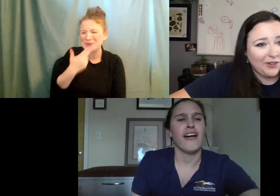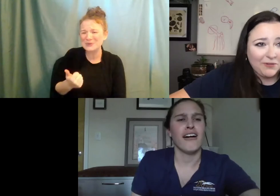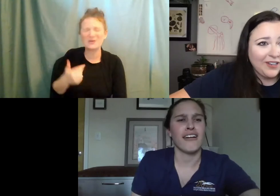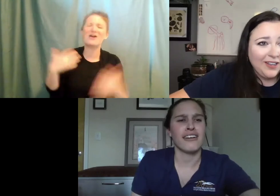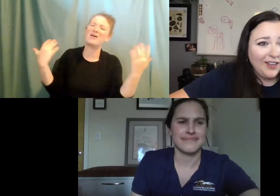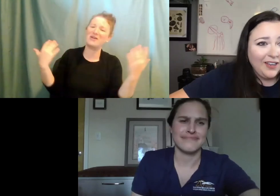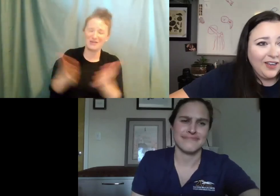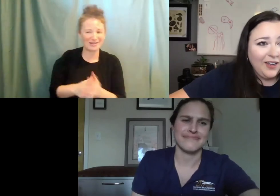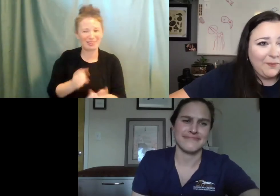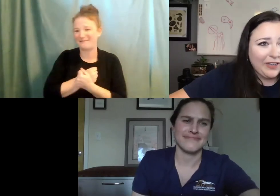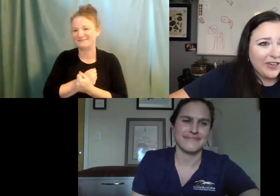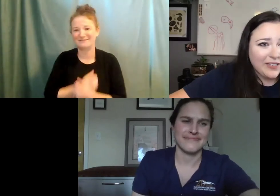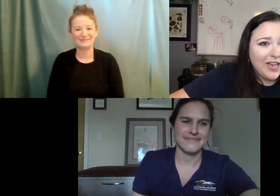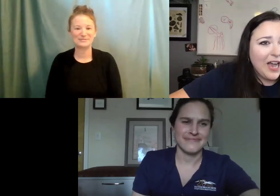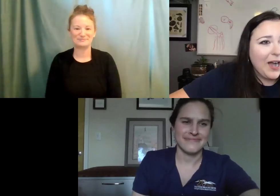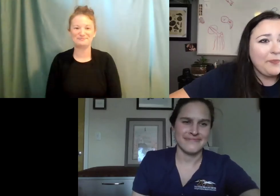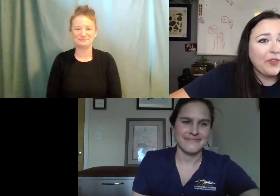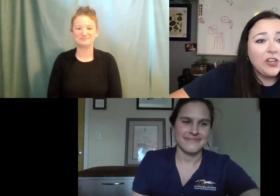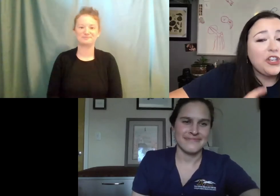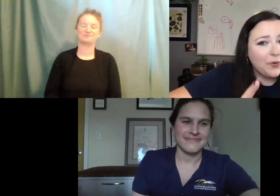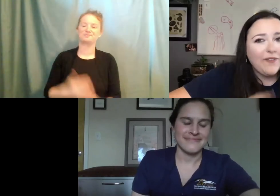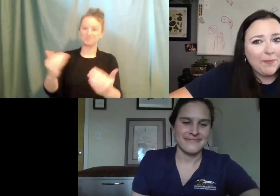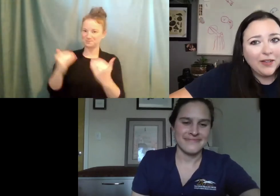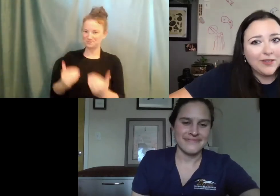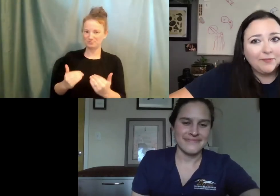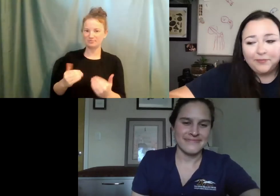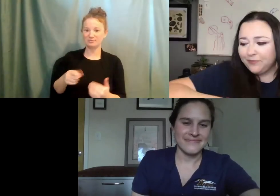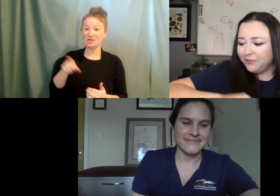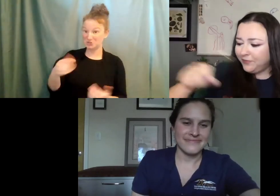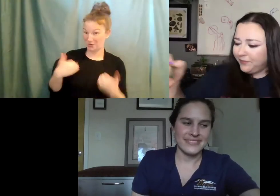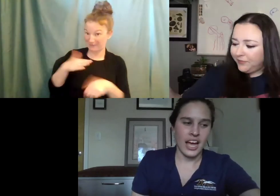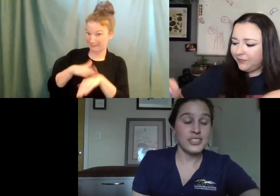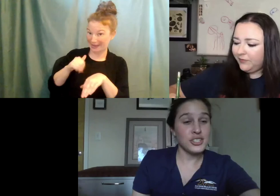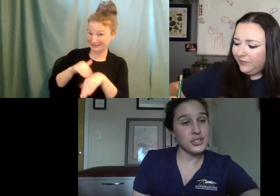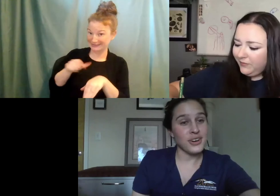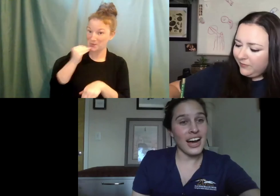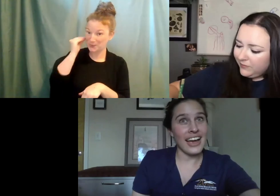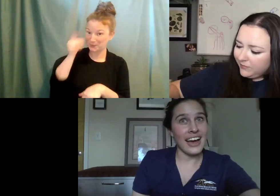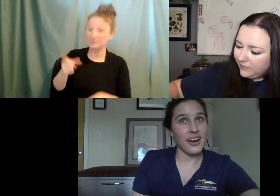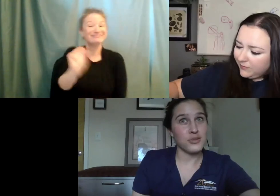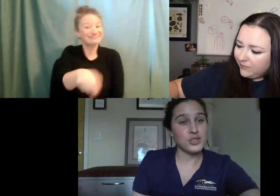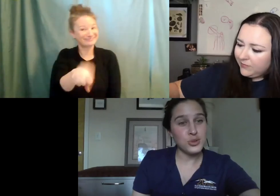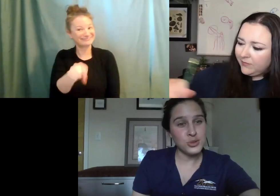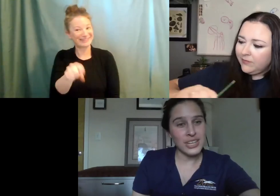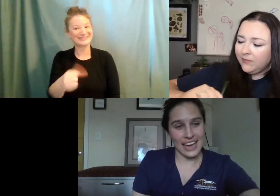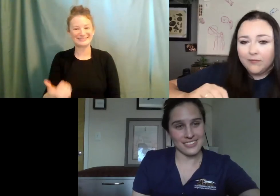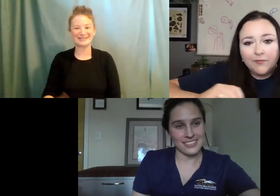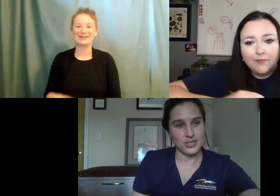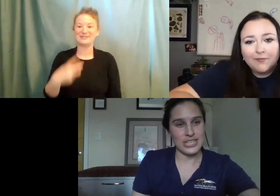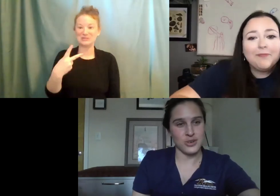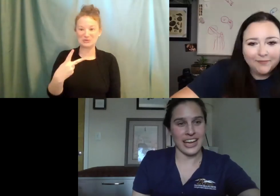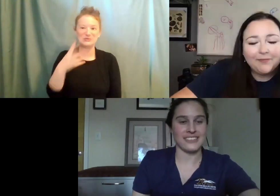just so cute. Oh my goodness. Um, do you have any pets? I do. I have two